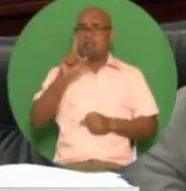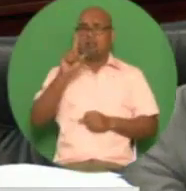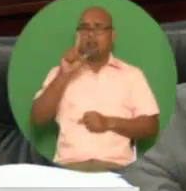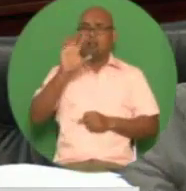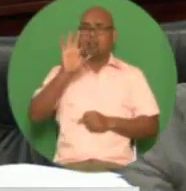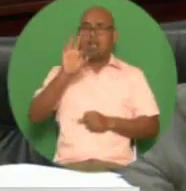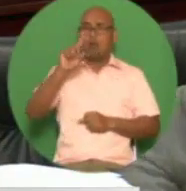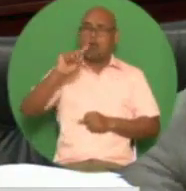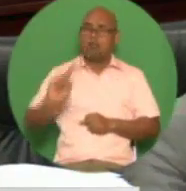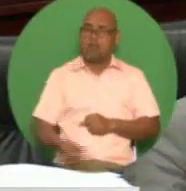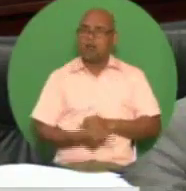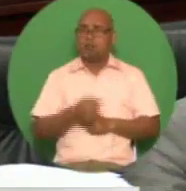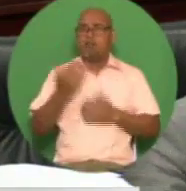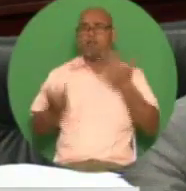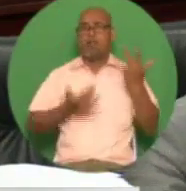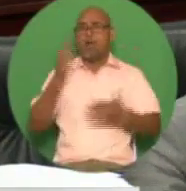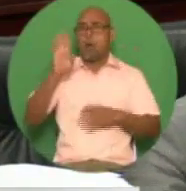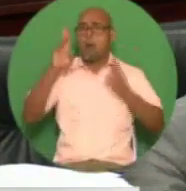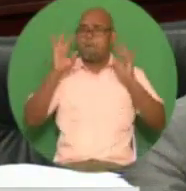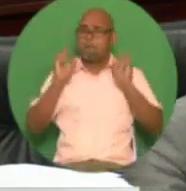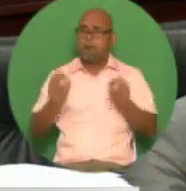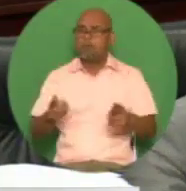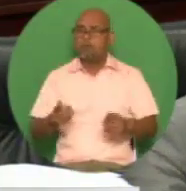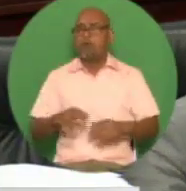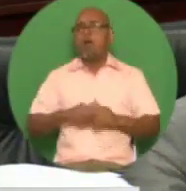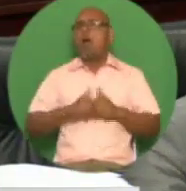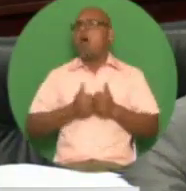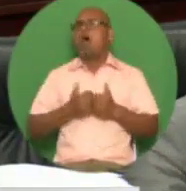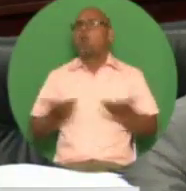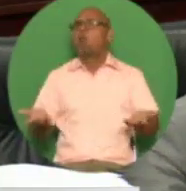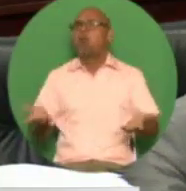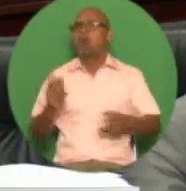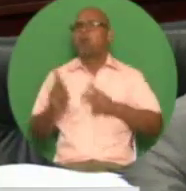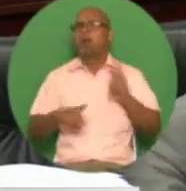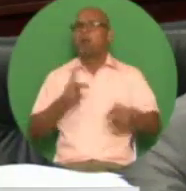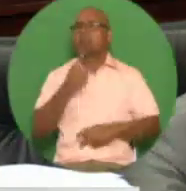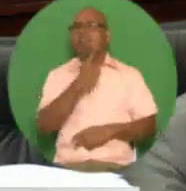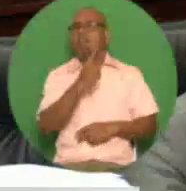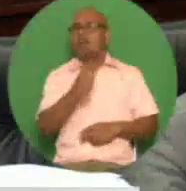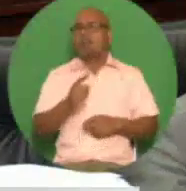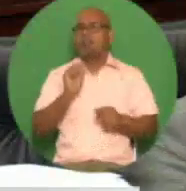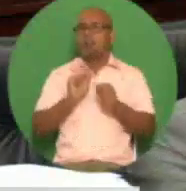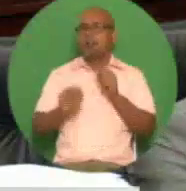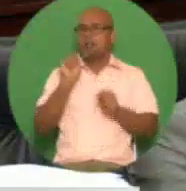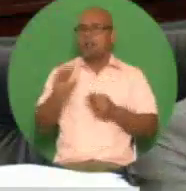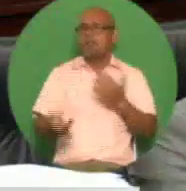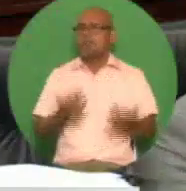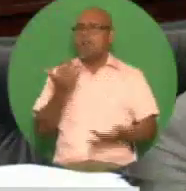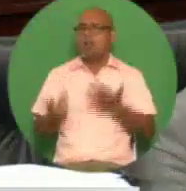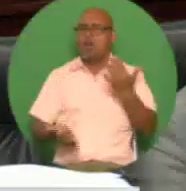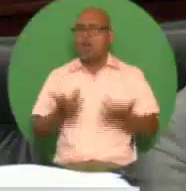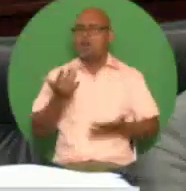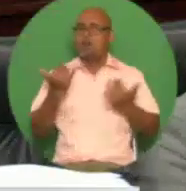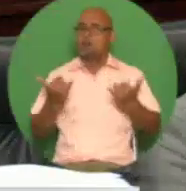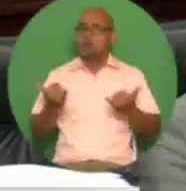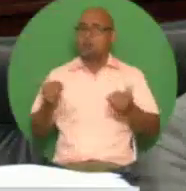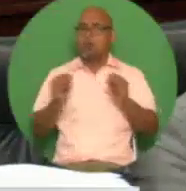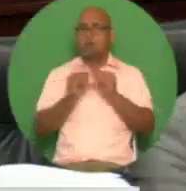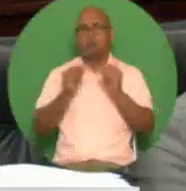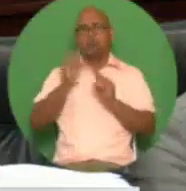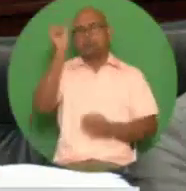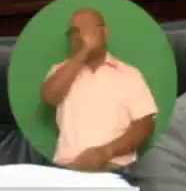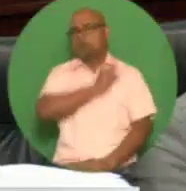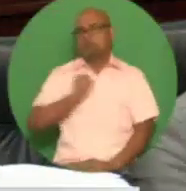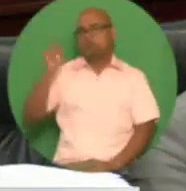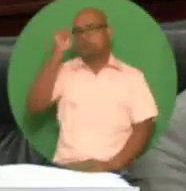occurred with the major contributors being individuals together with increasing enforcement and in an effort to mitigate